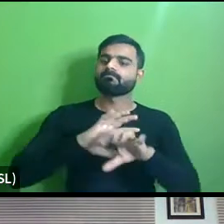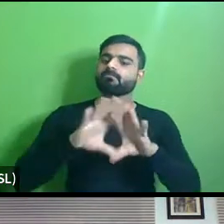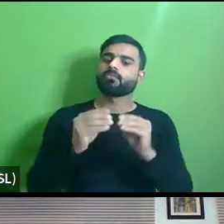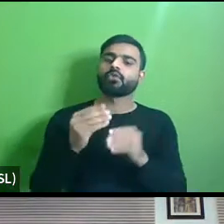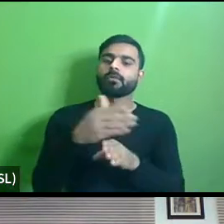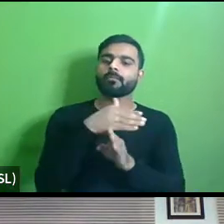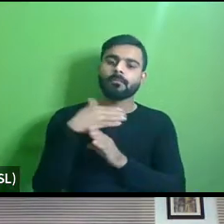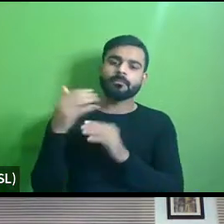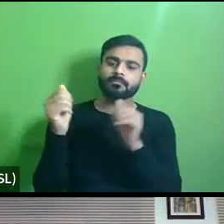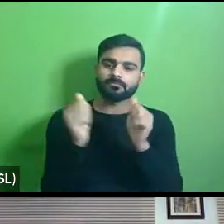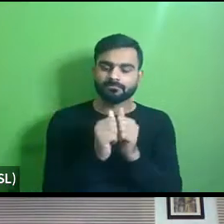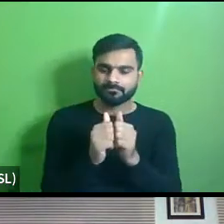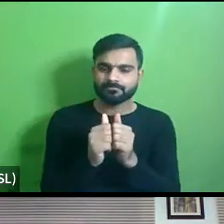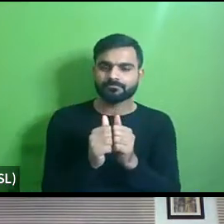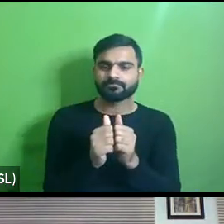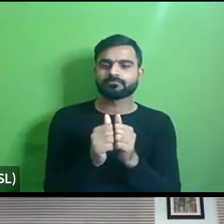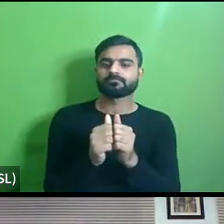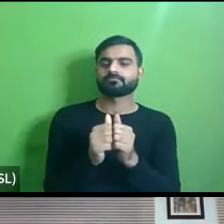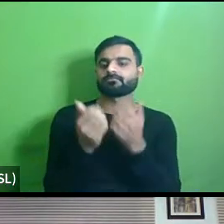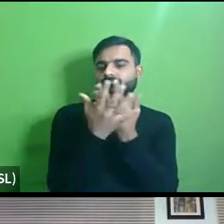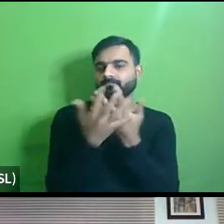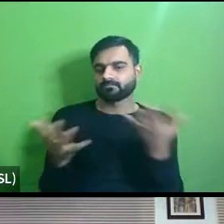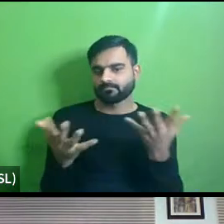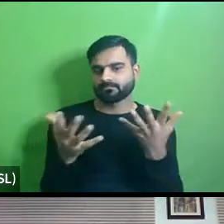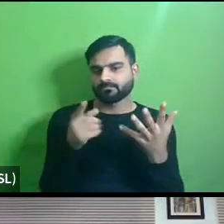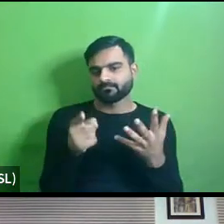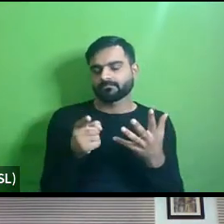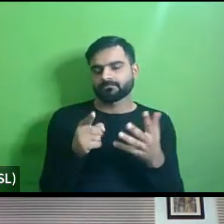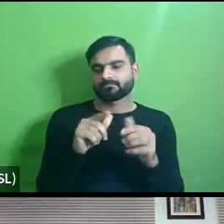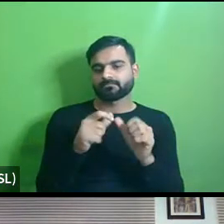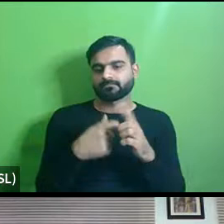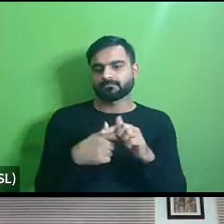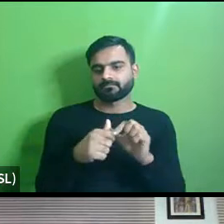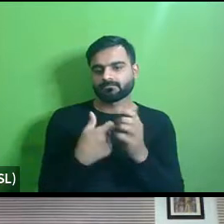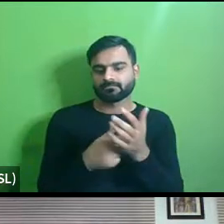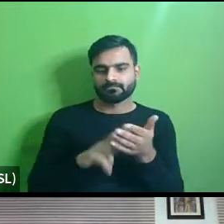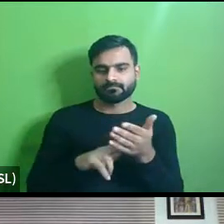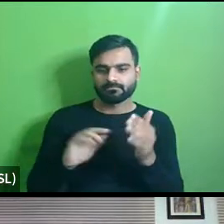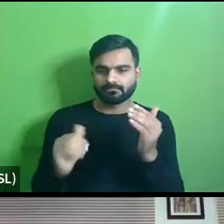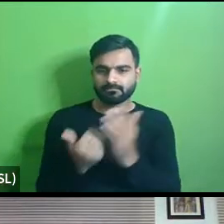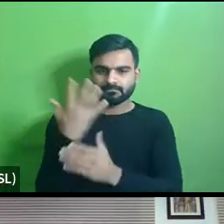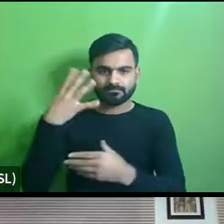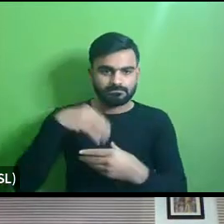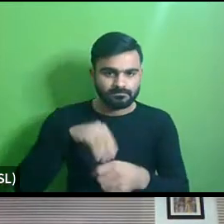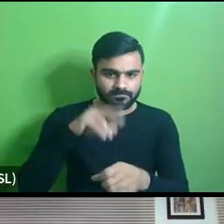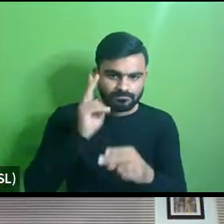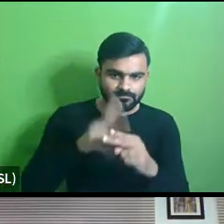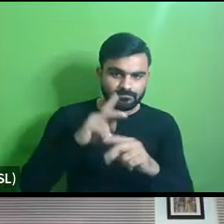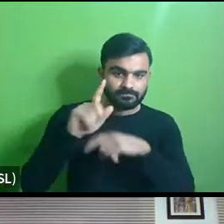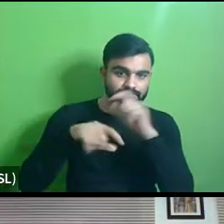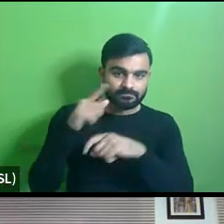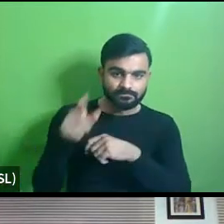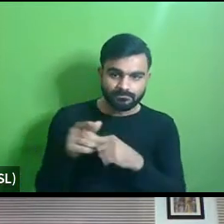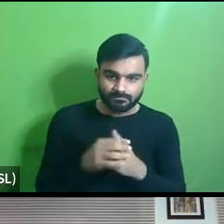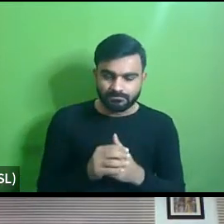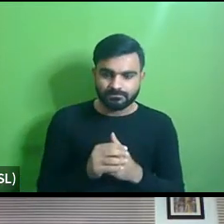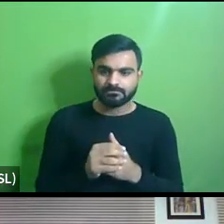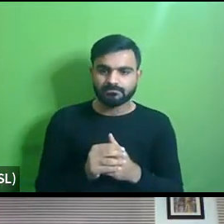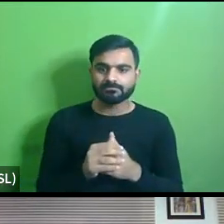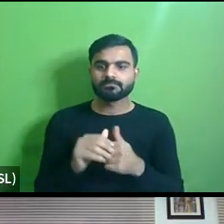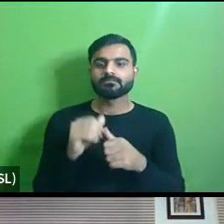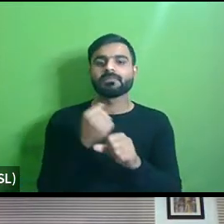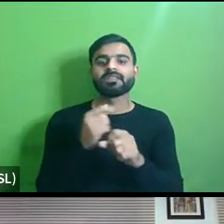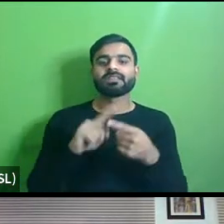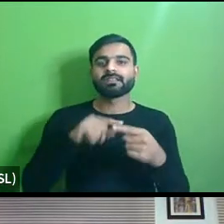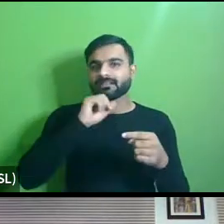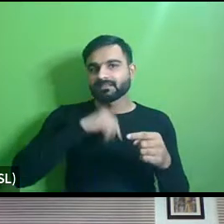of the pavement which the car will negotiate to go into a particular property so both the edges of this we are